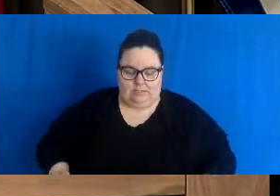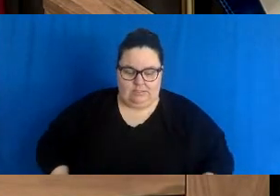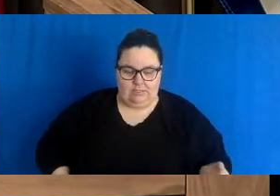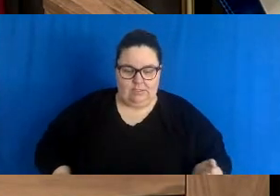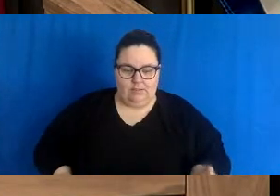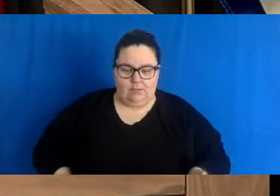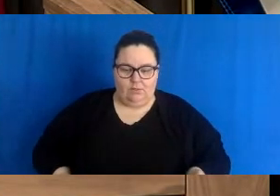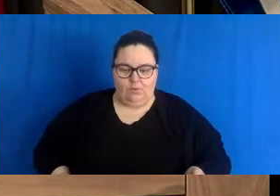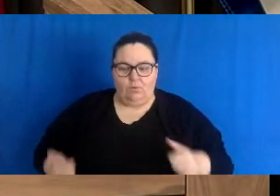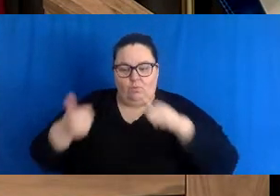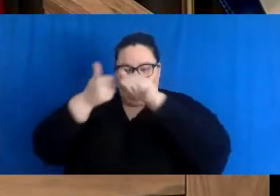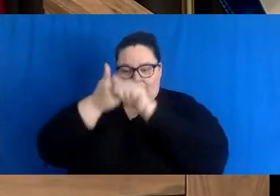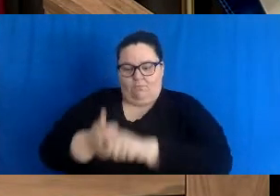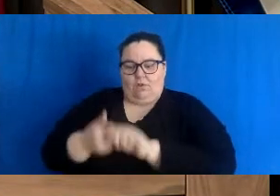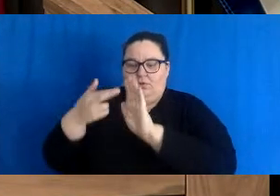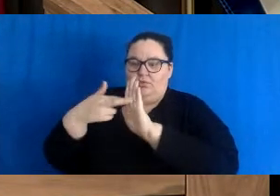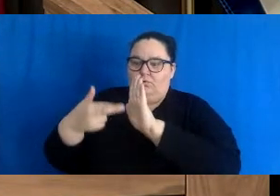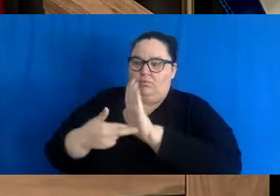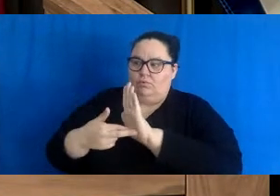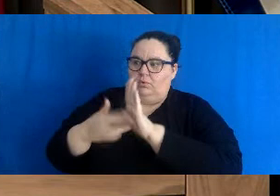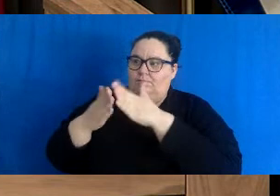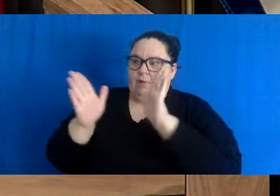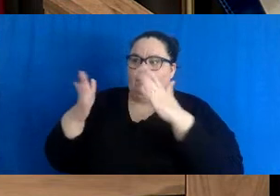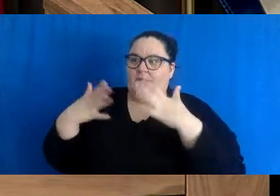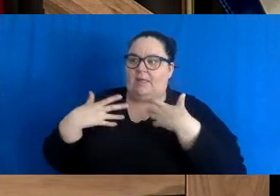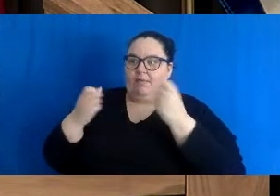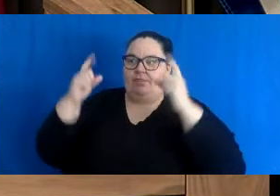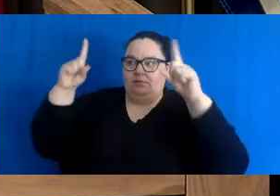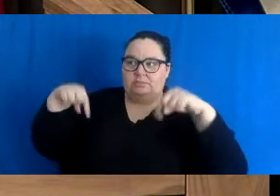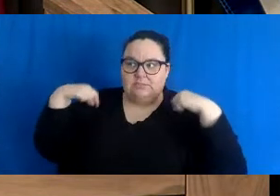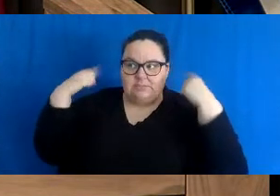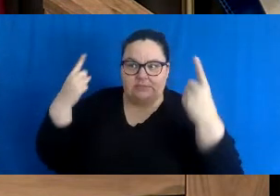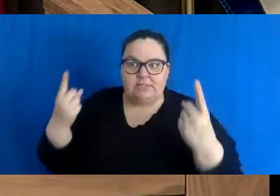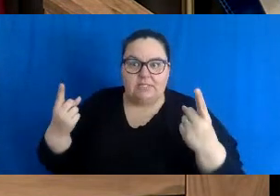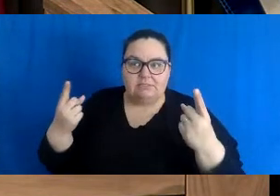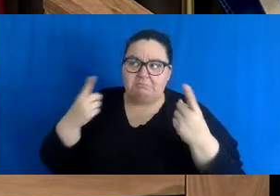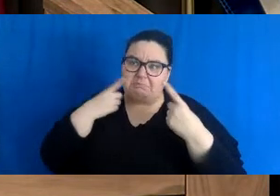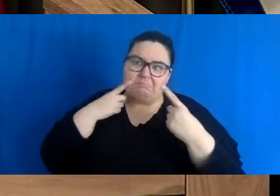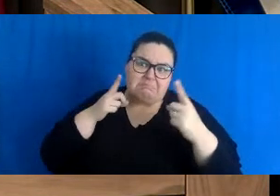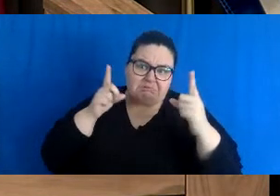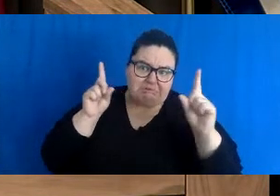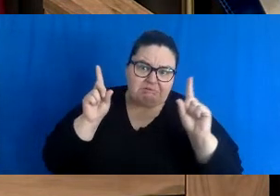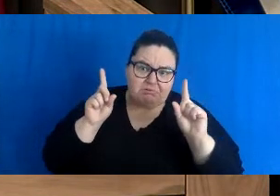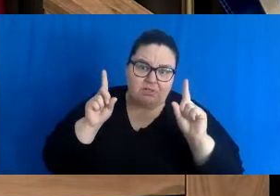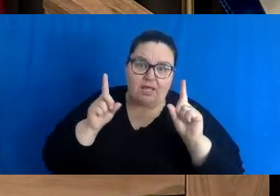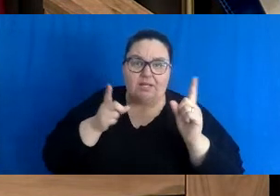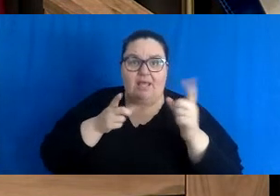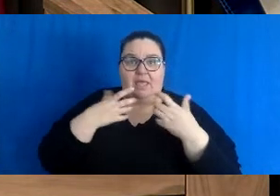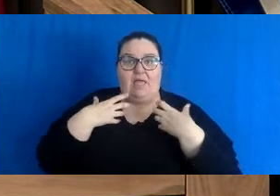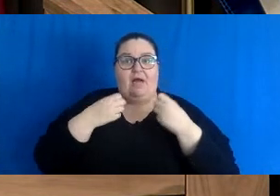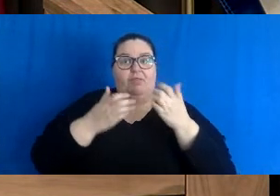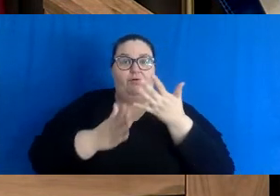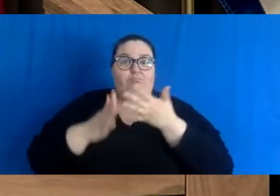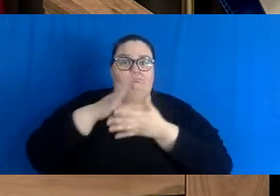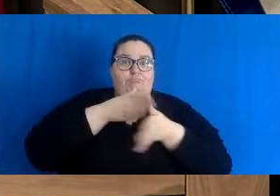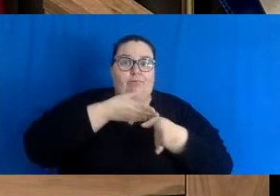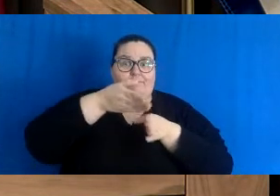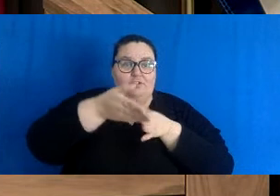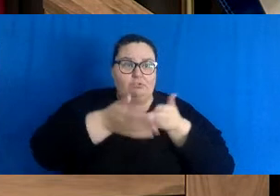followed the recommendations of public health throughout, and it's got us this far, and we've worked with health professionals to keep us